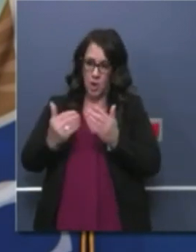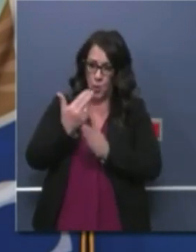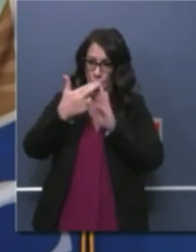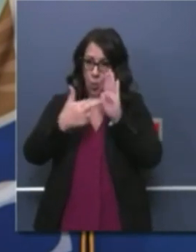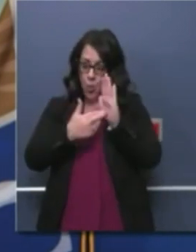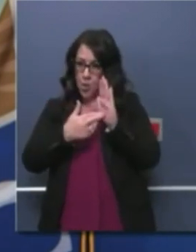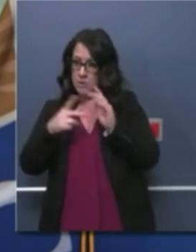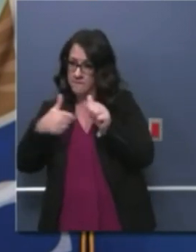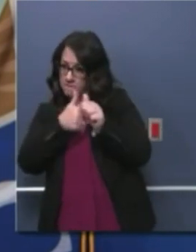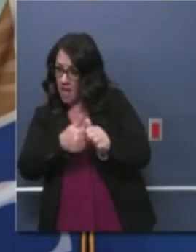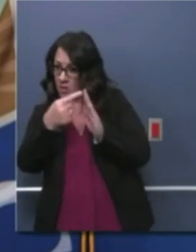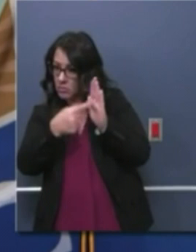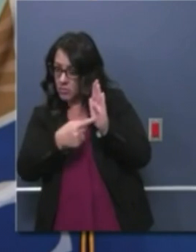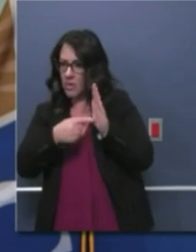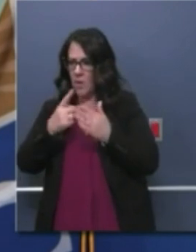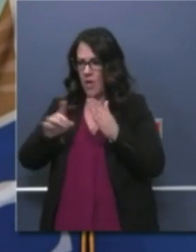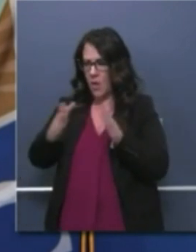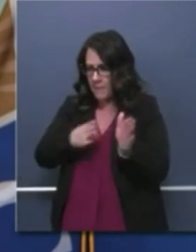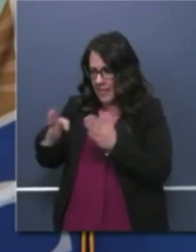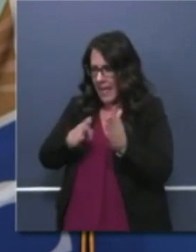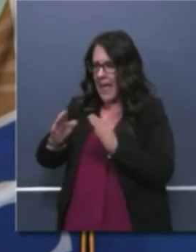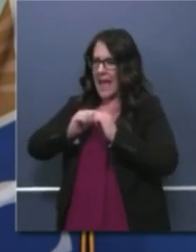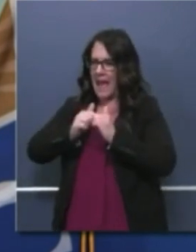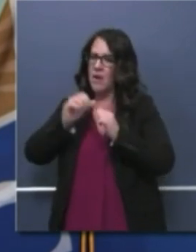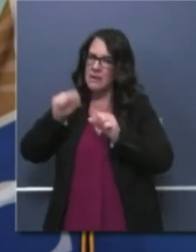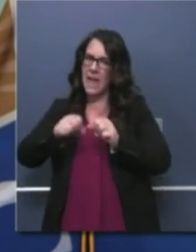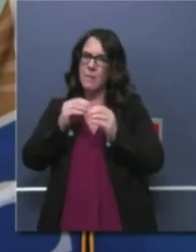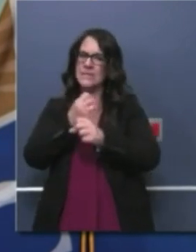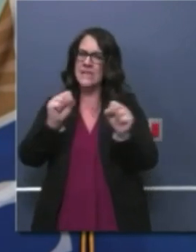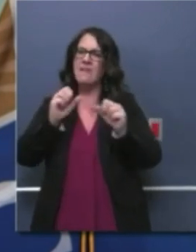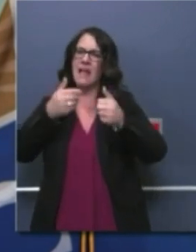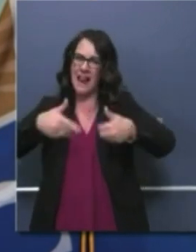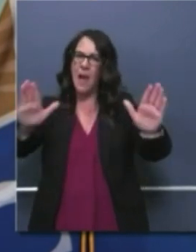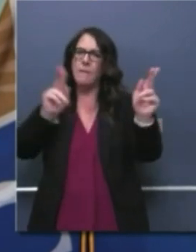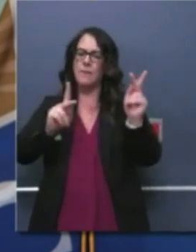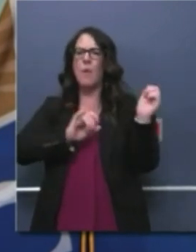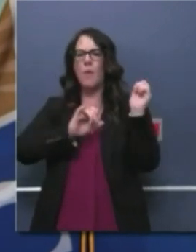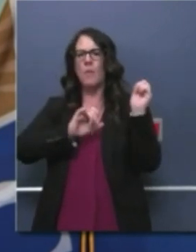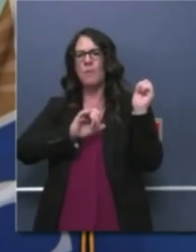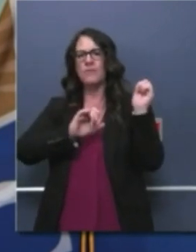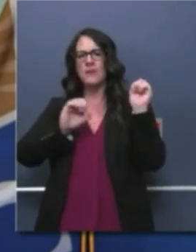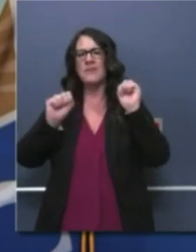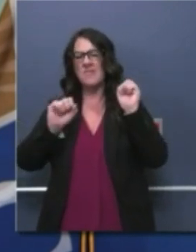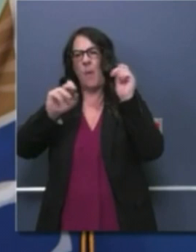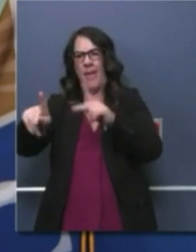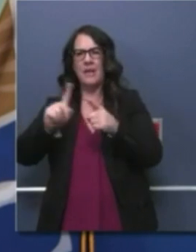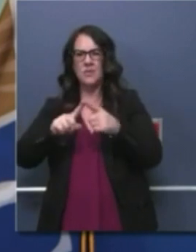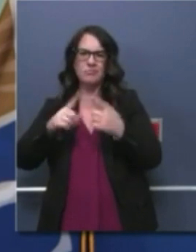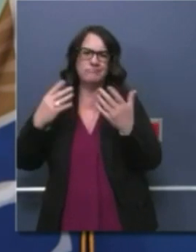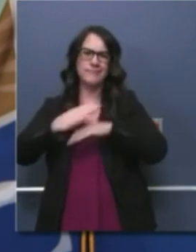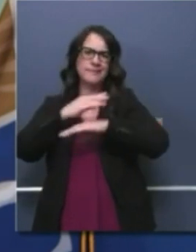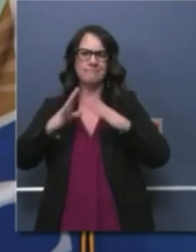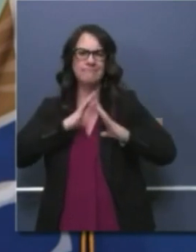with their reopening strategy, locally driven, those beaches will be reopened. That's the spirit of the